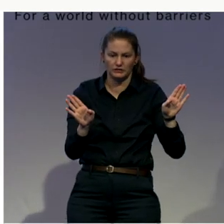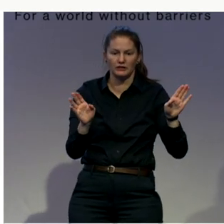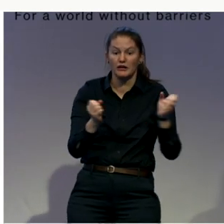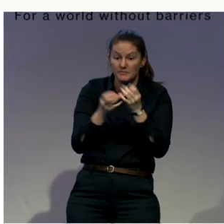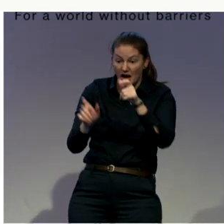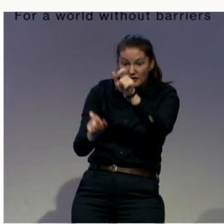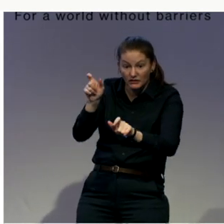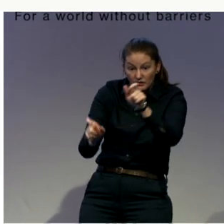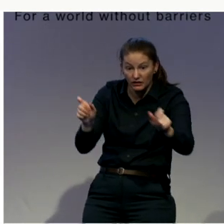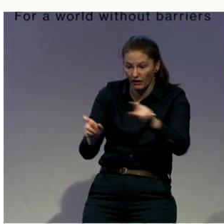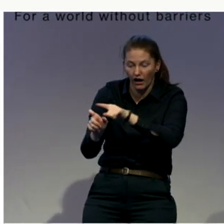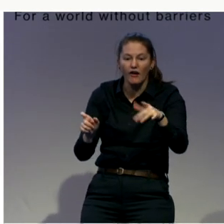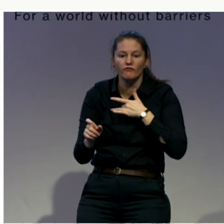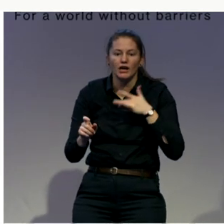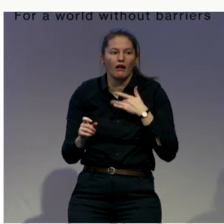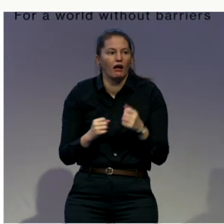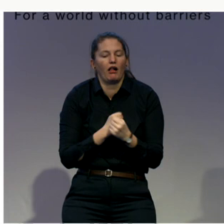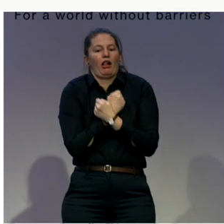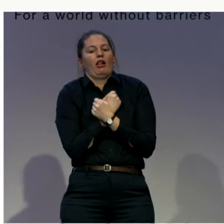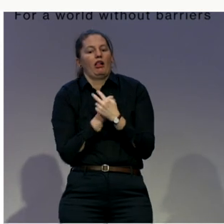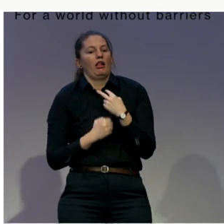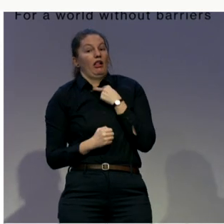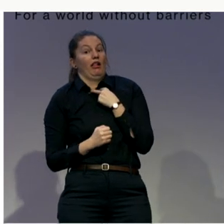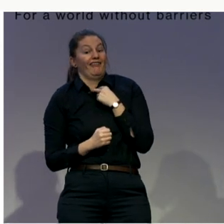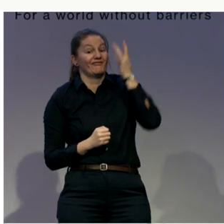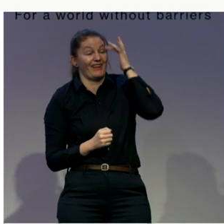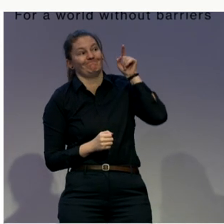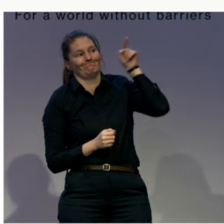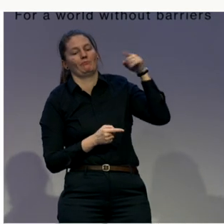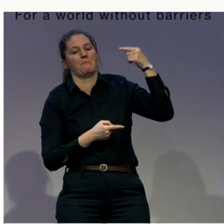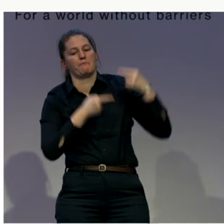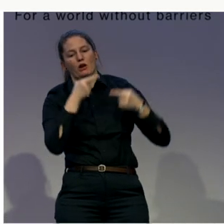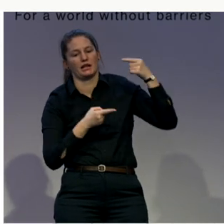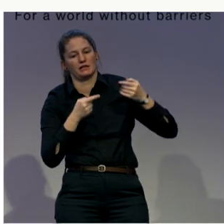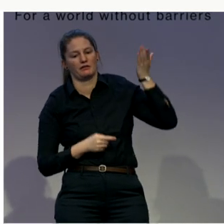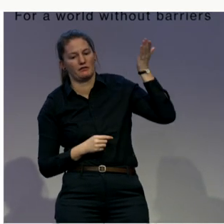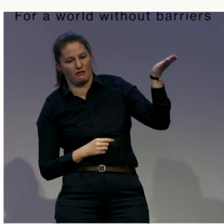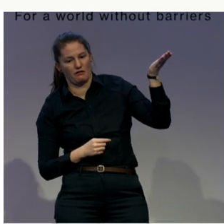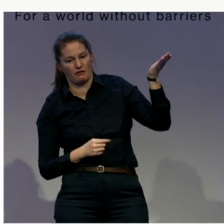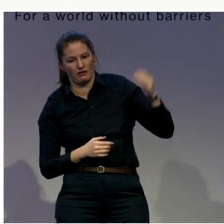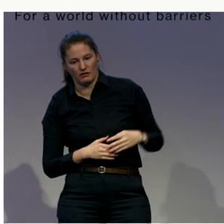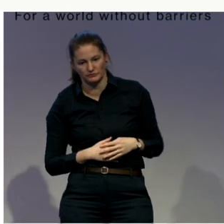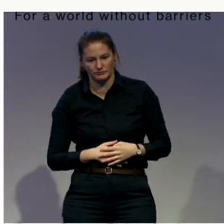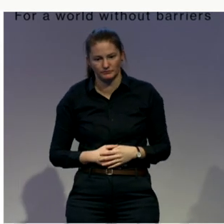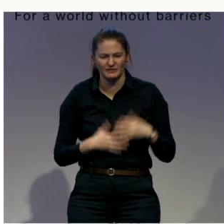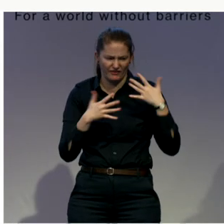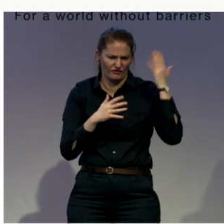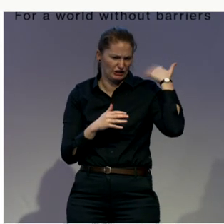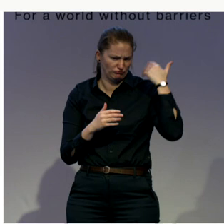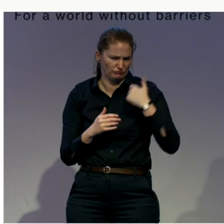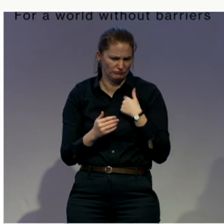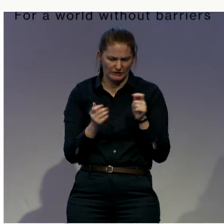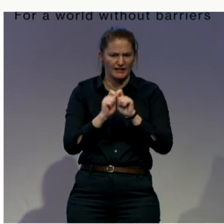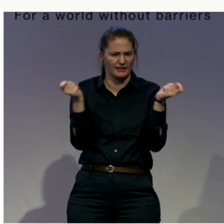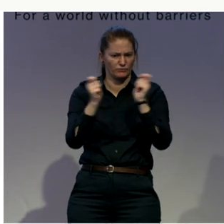recently when we had some disturbances in our country, I remember reading a headline that a person with a mental